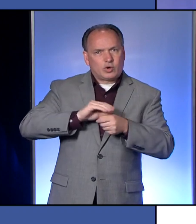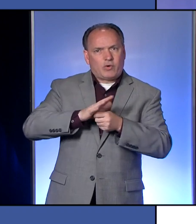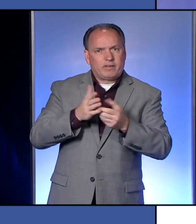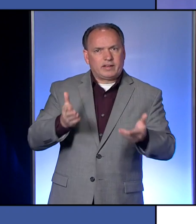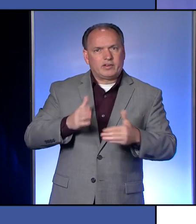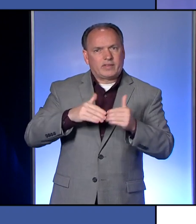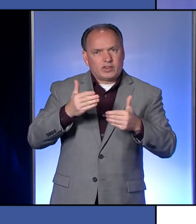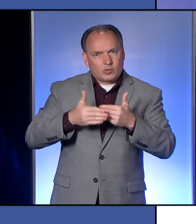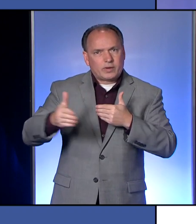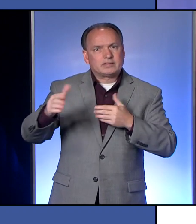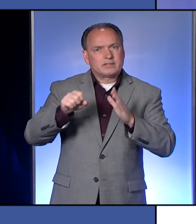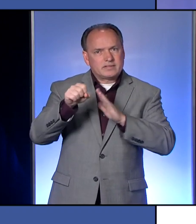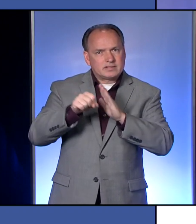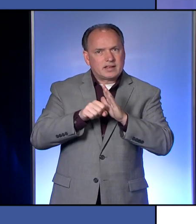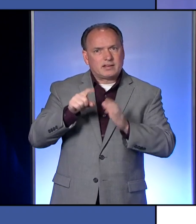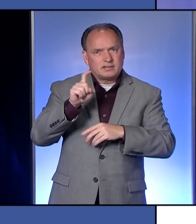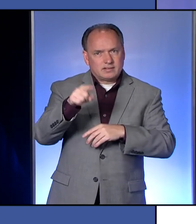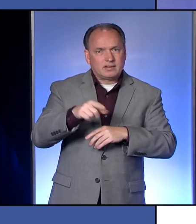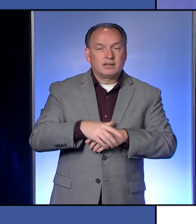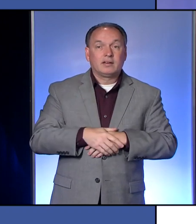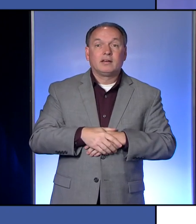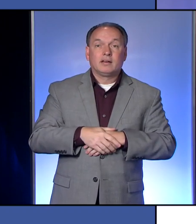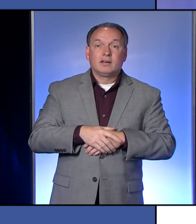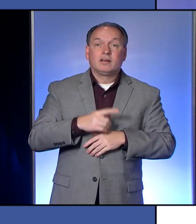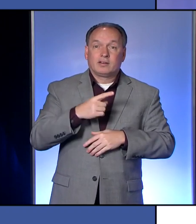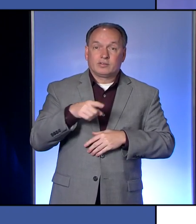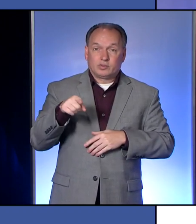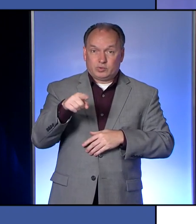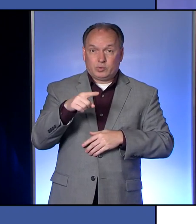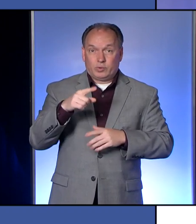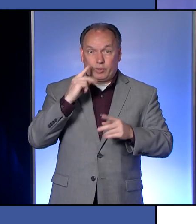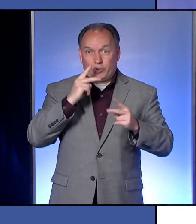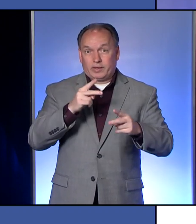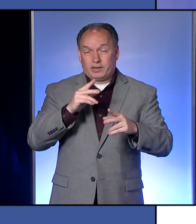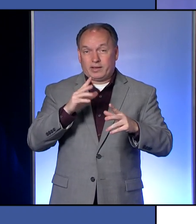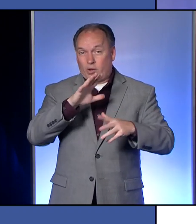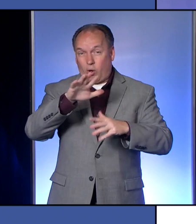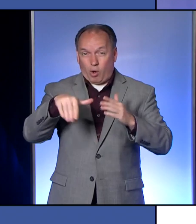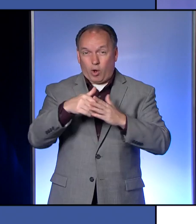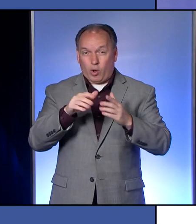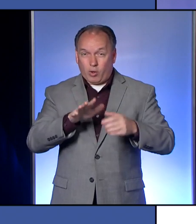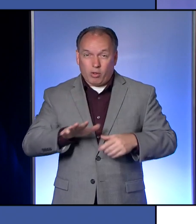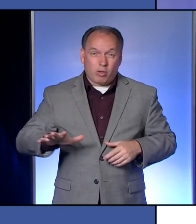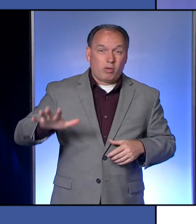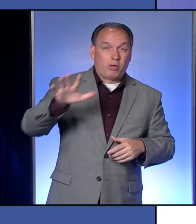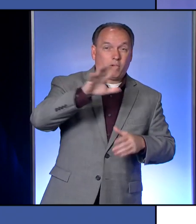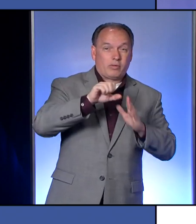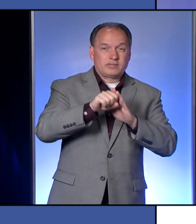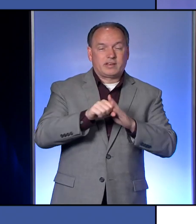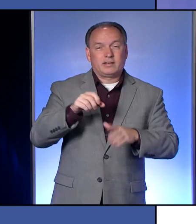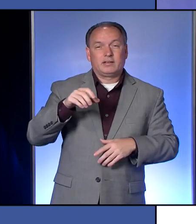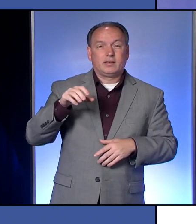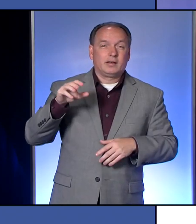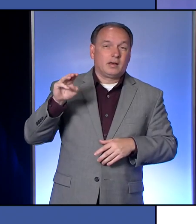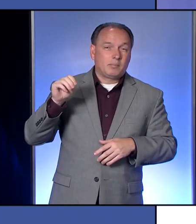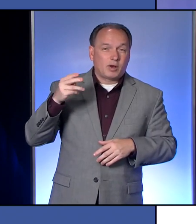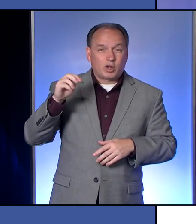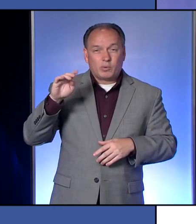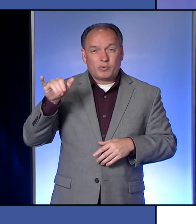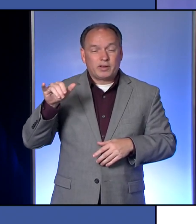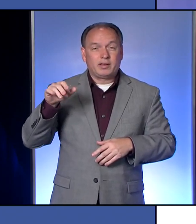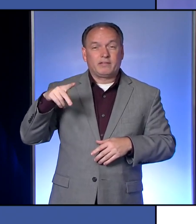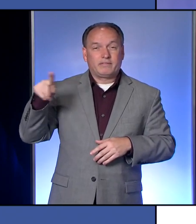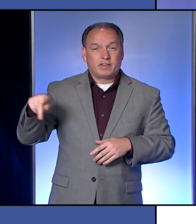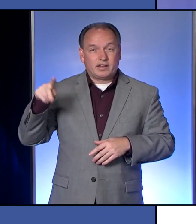state. You're looking at the entire state. You're adding in Montgomery, Philadelphia, Monroe, Bucks, all